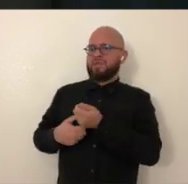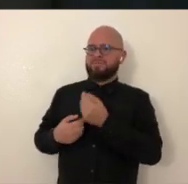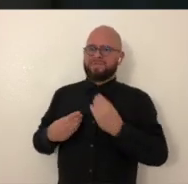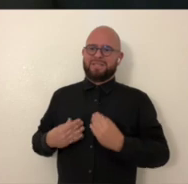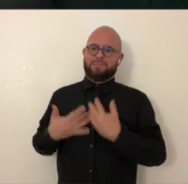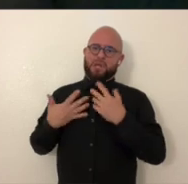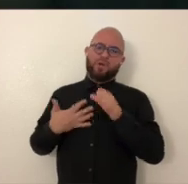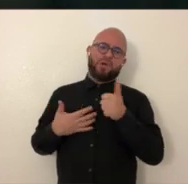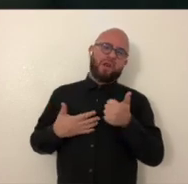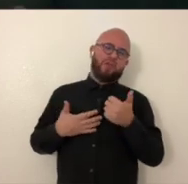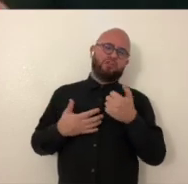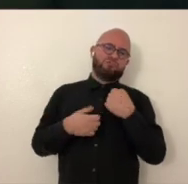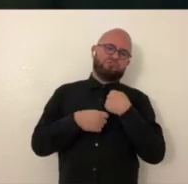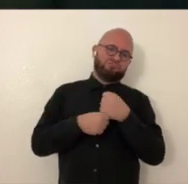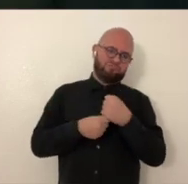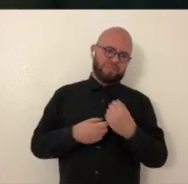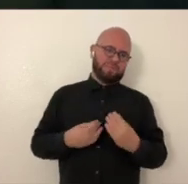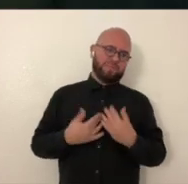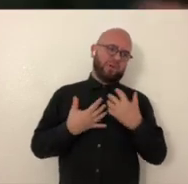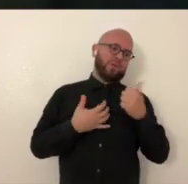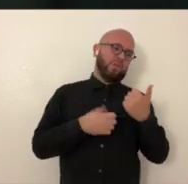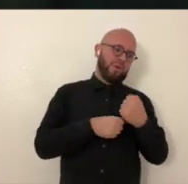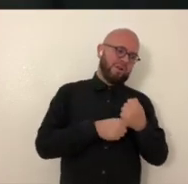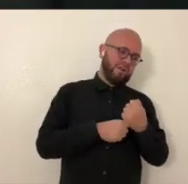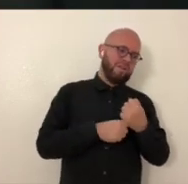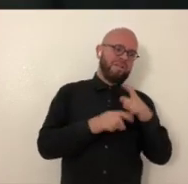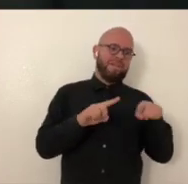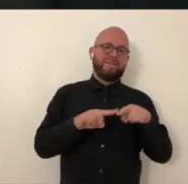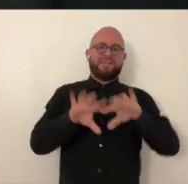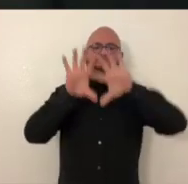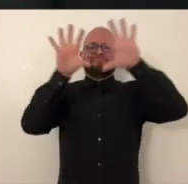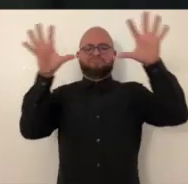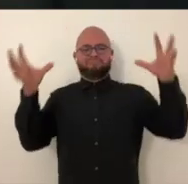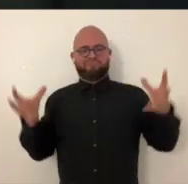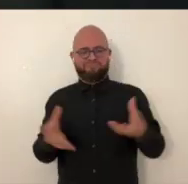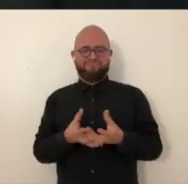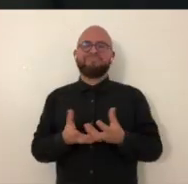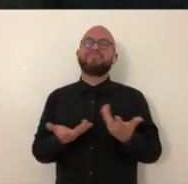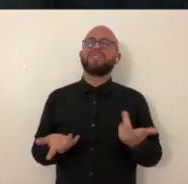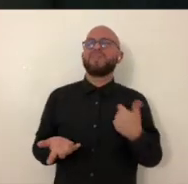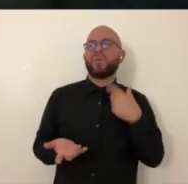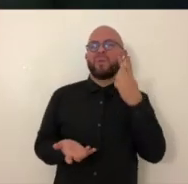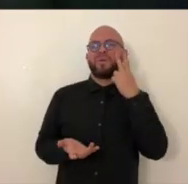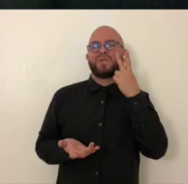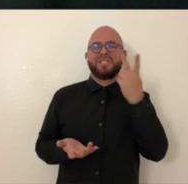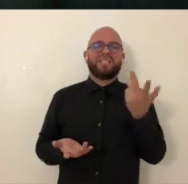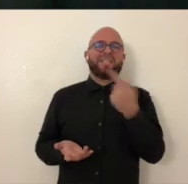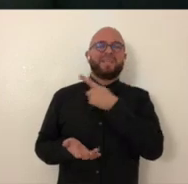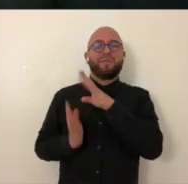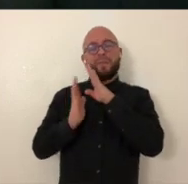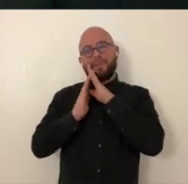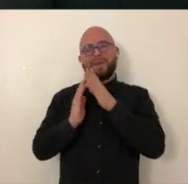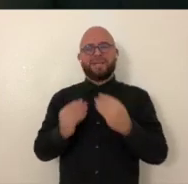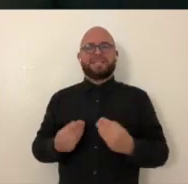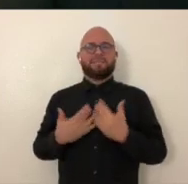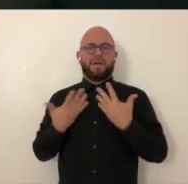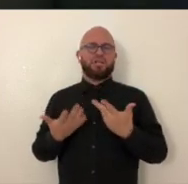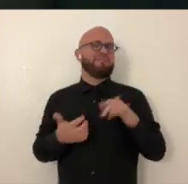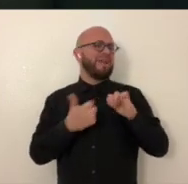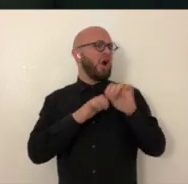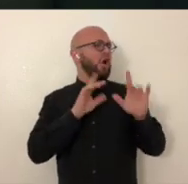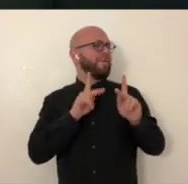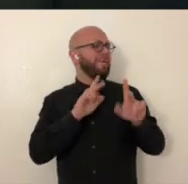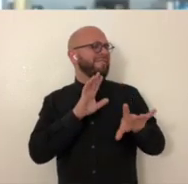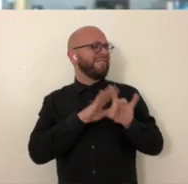it will kind of become its own little mini body of work within a larger body of work. So we'll see what the bed inspires.